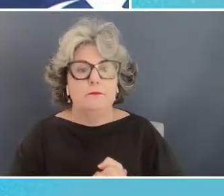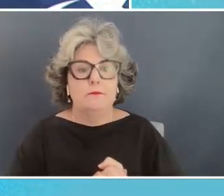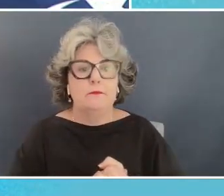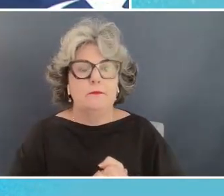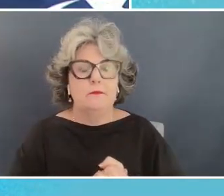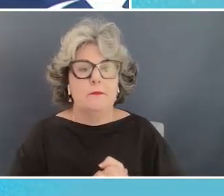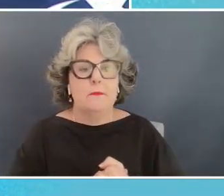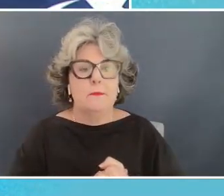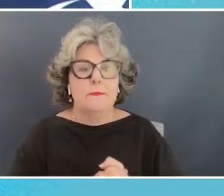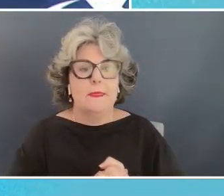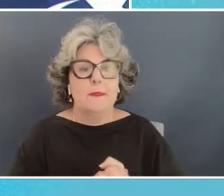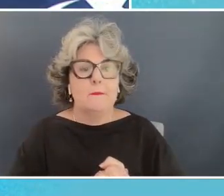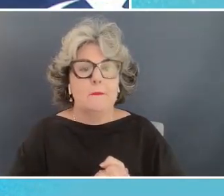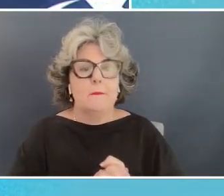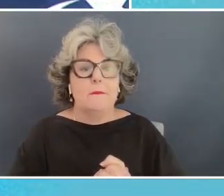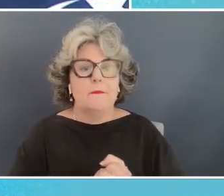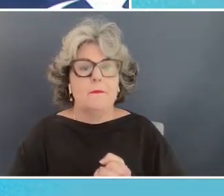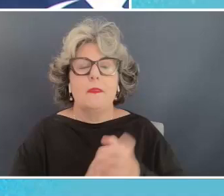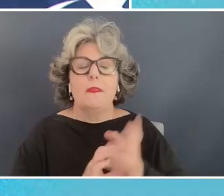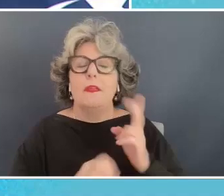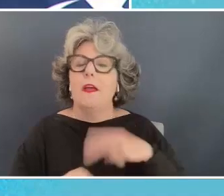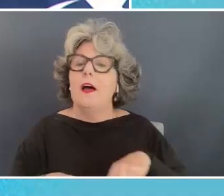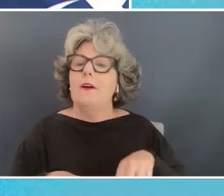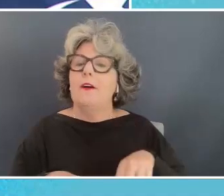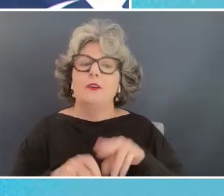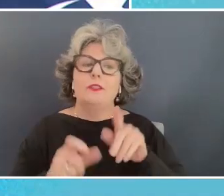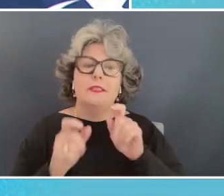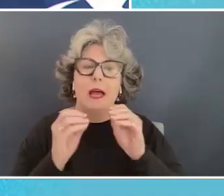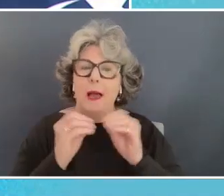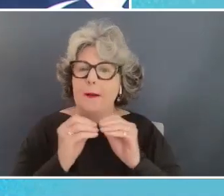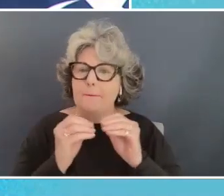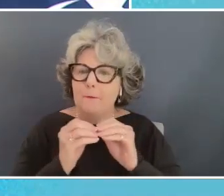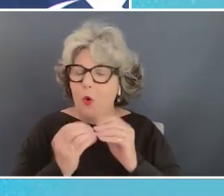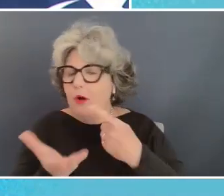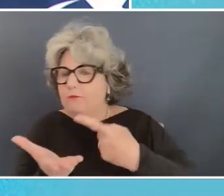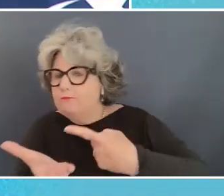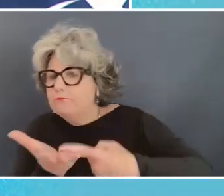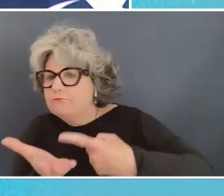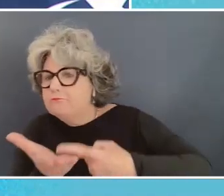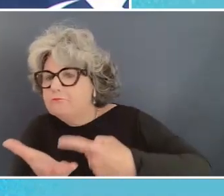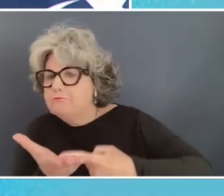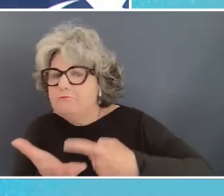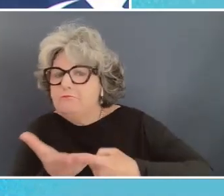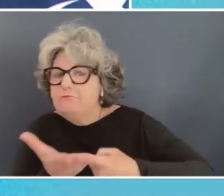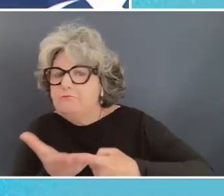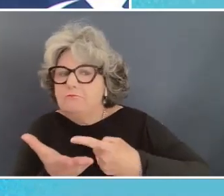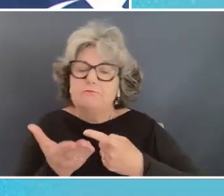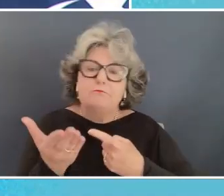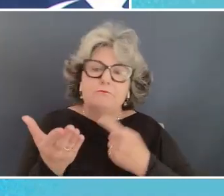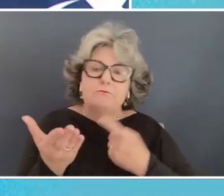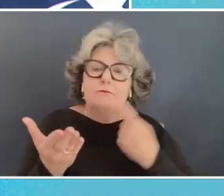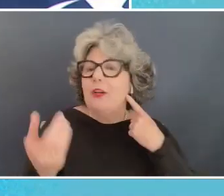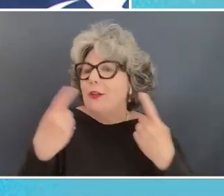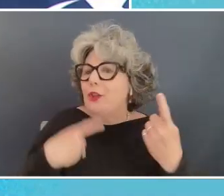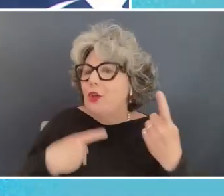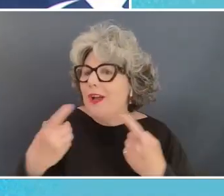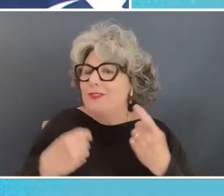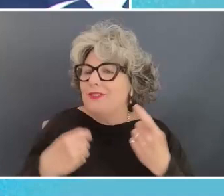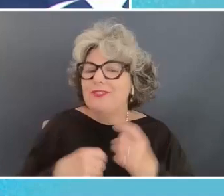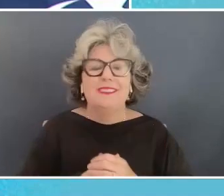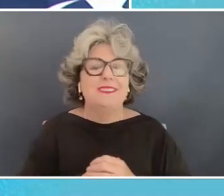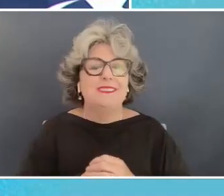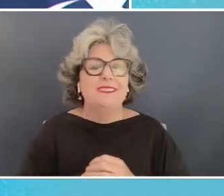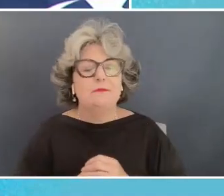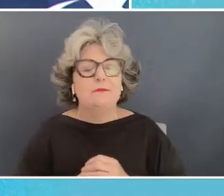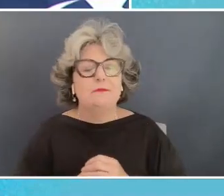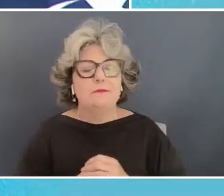you know of course i'm i'm more interested in engaging in the in the discussion hearing the questions um from you jay